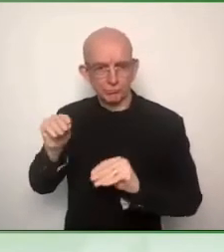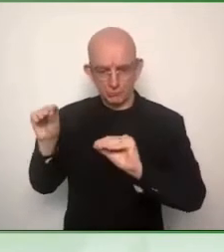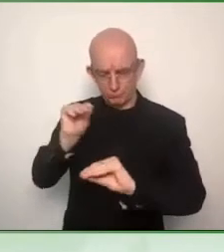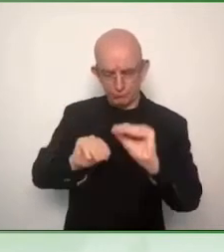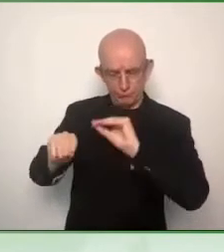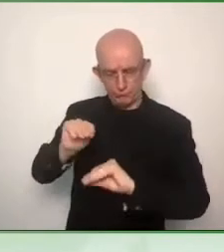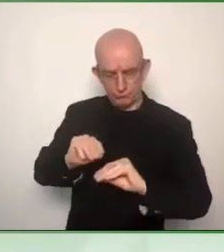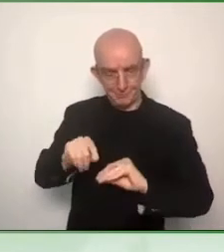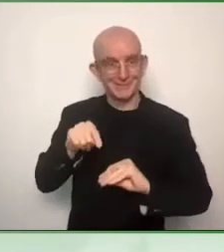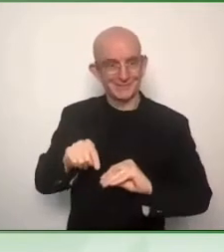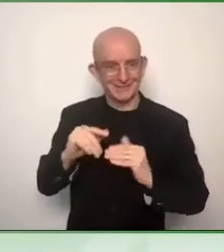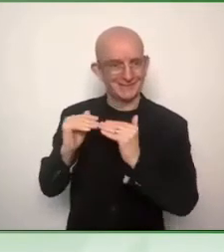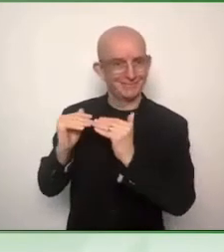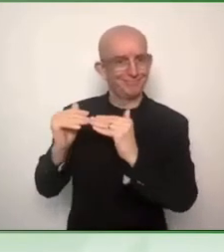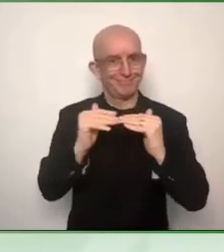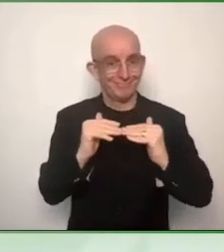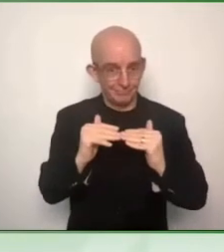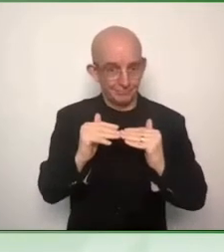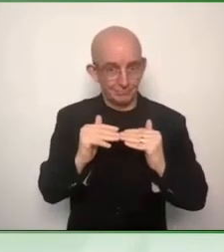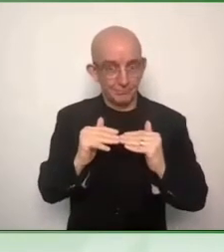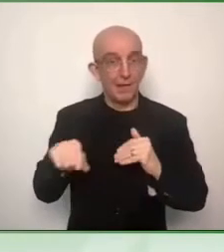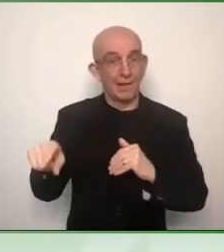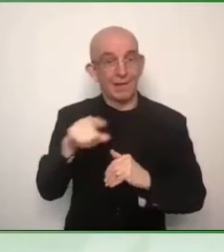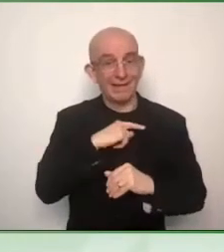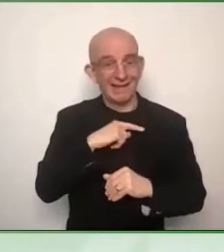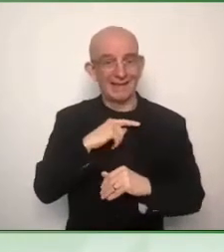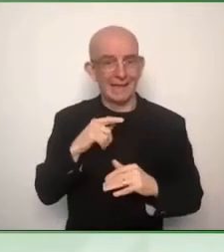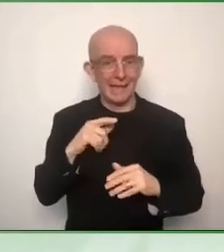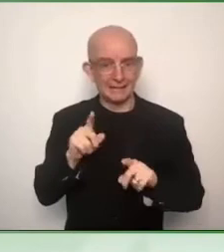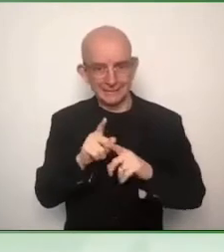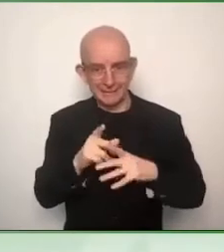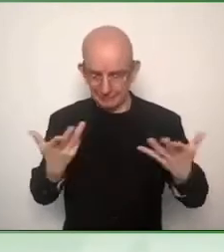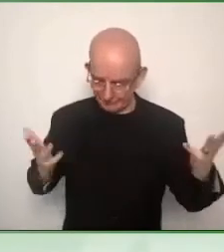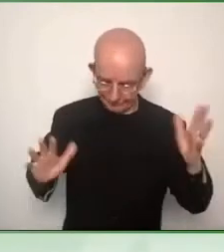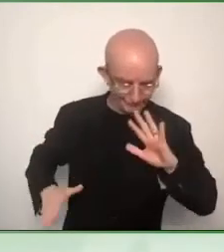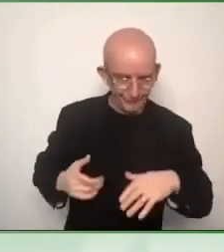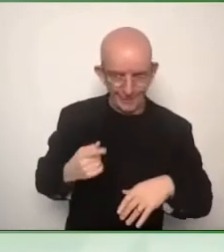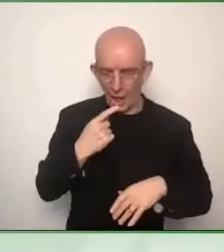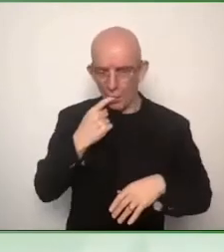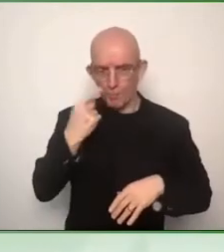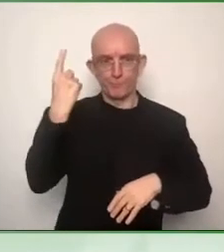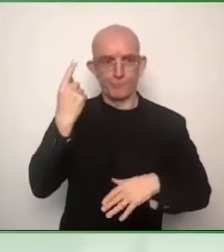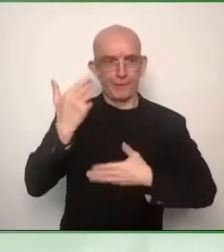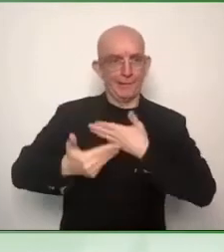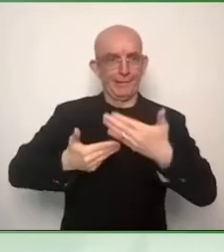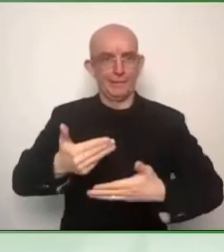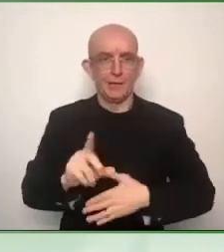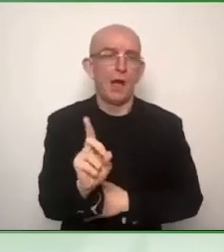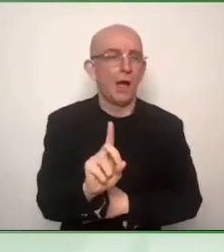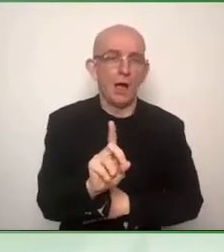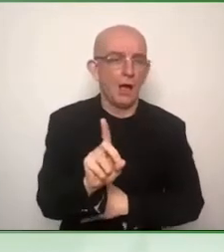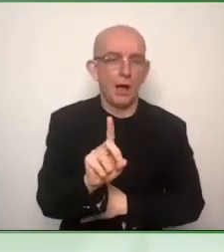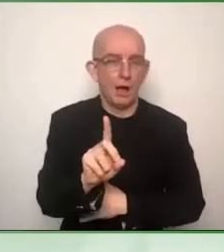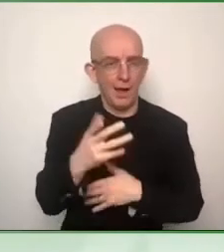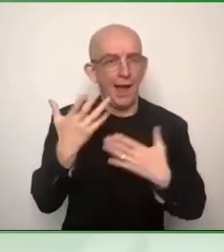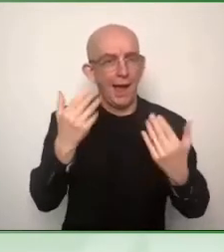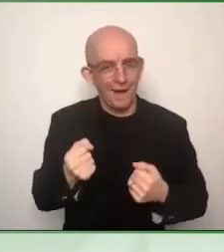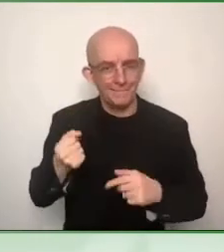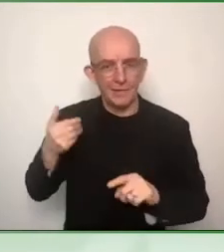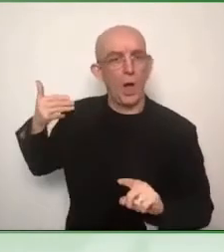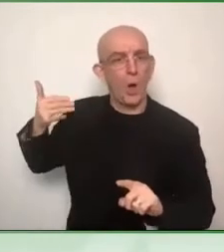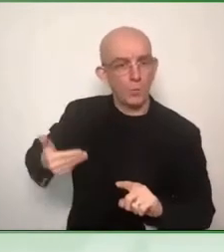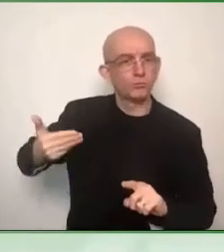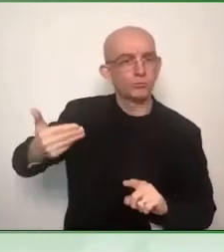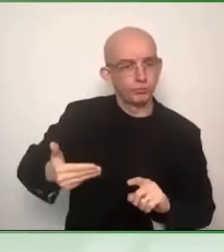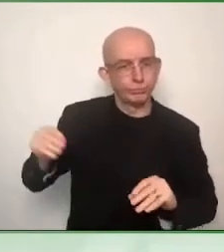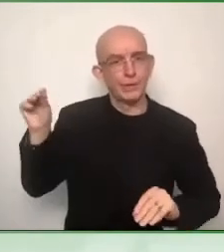development of standards that would support our policies because we did not have yet really, well, had the Web Directive at a